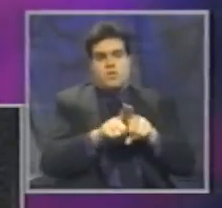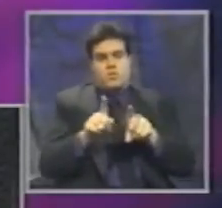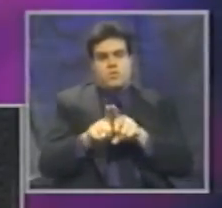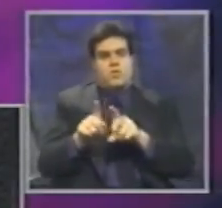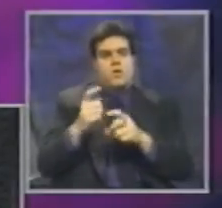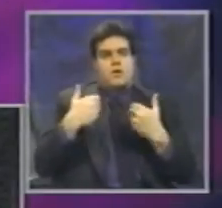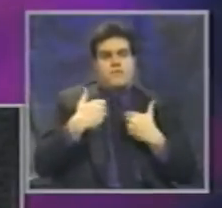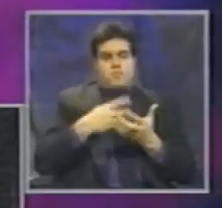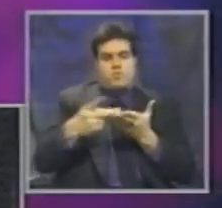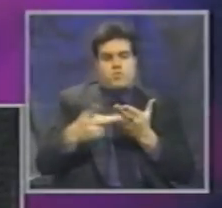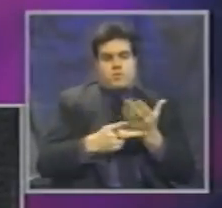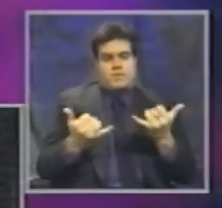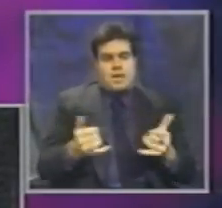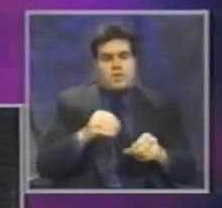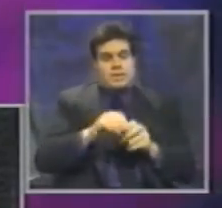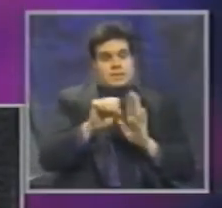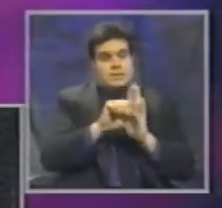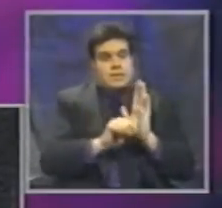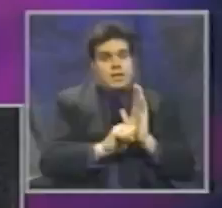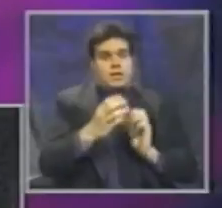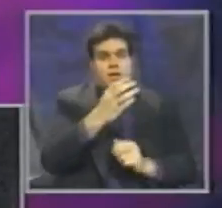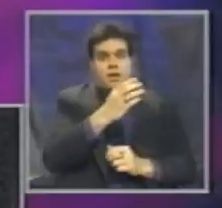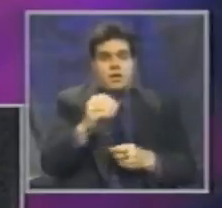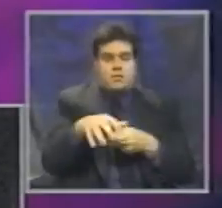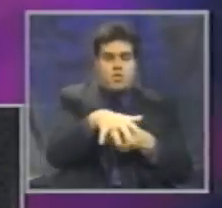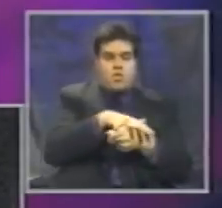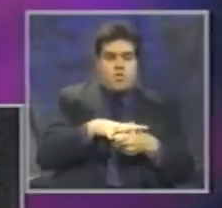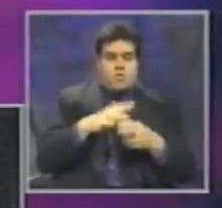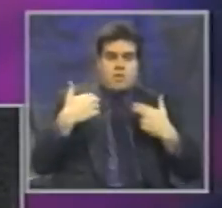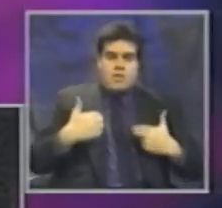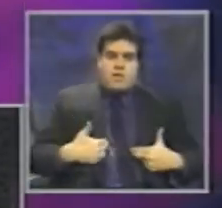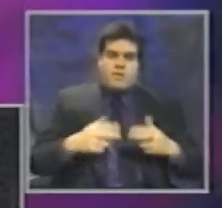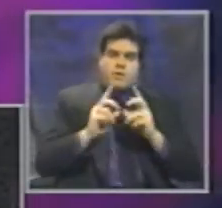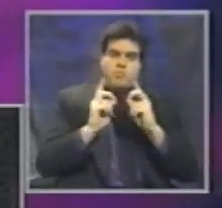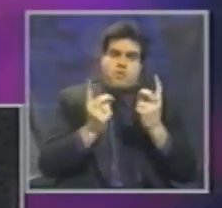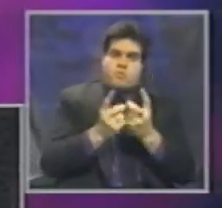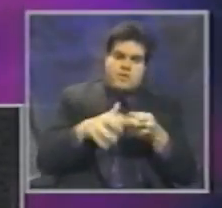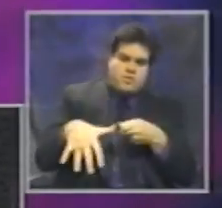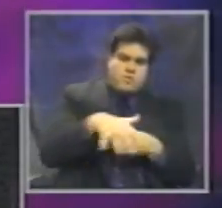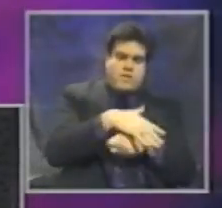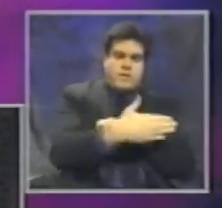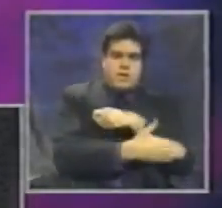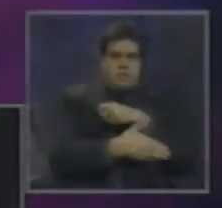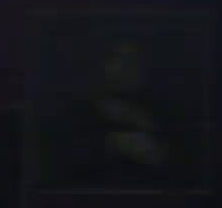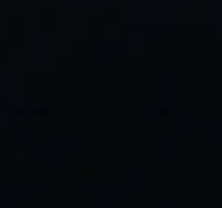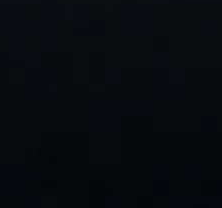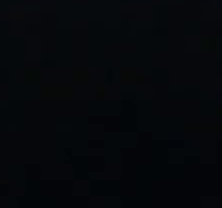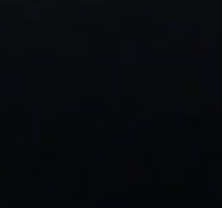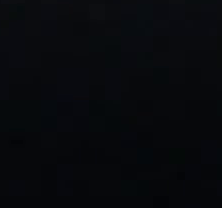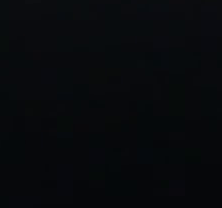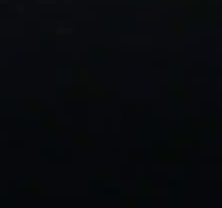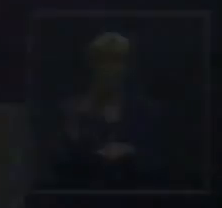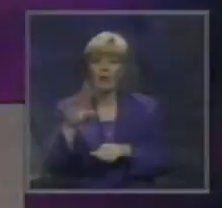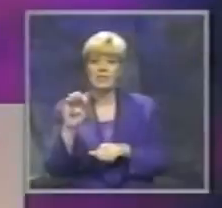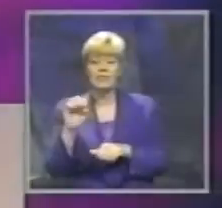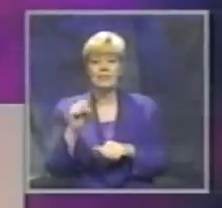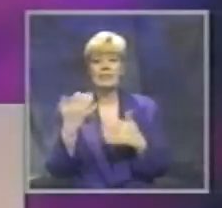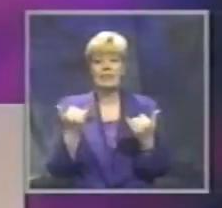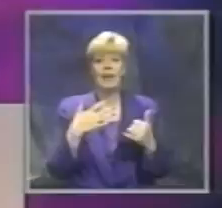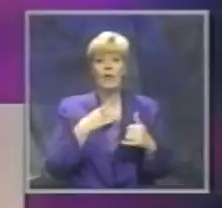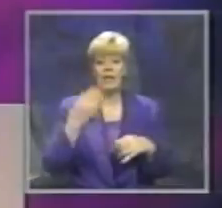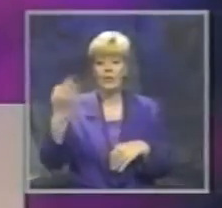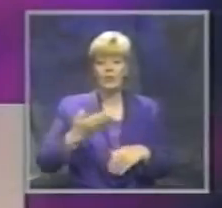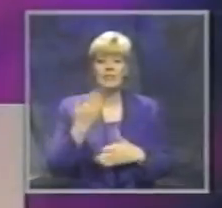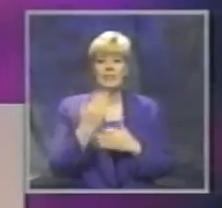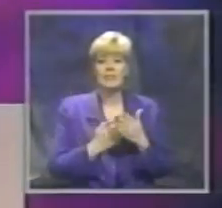in state and local health departments throughout the country that should be tied into these efforts. Now I would like to introduce some